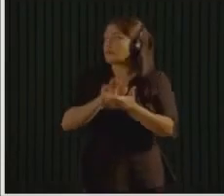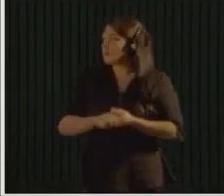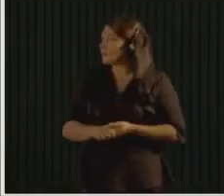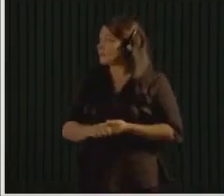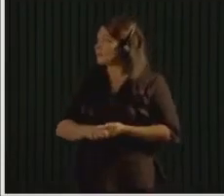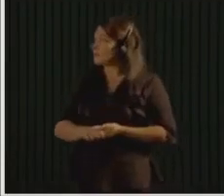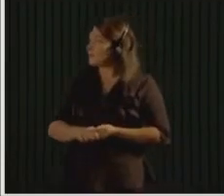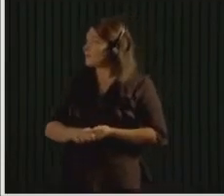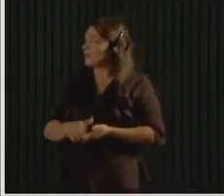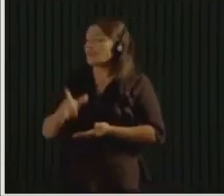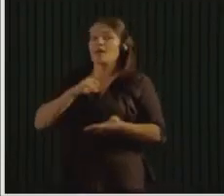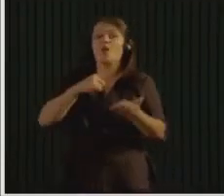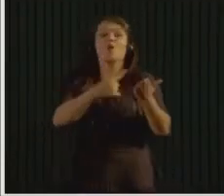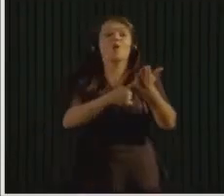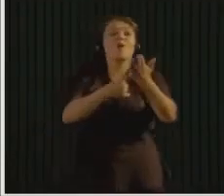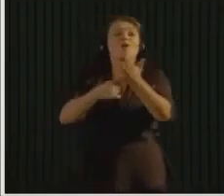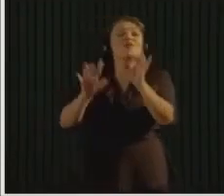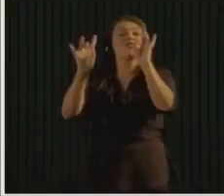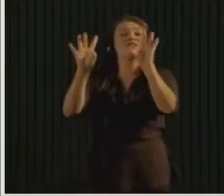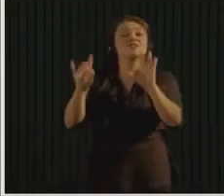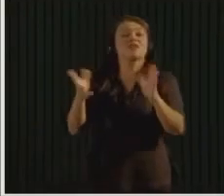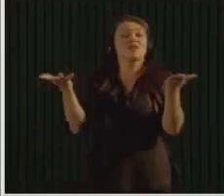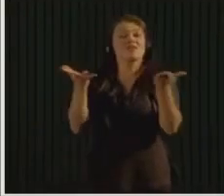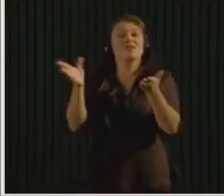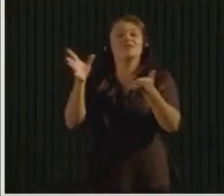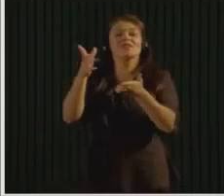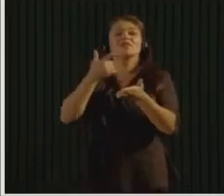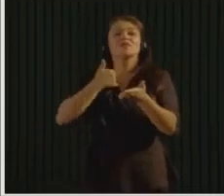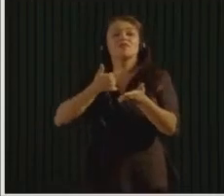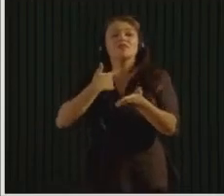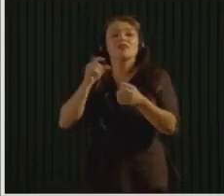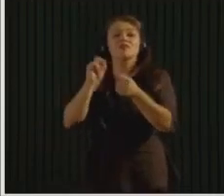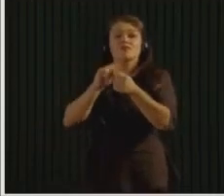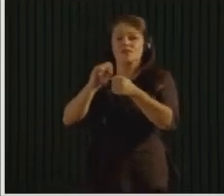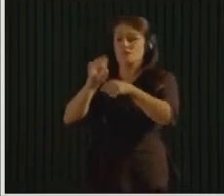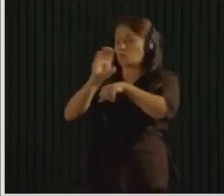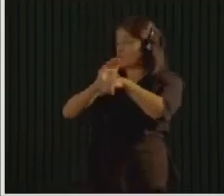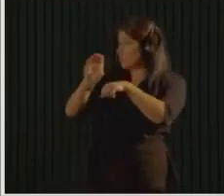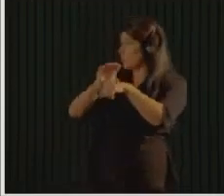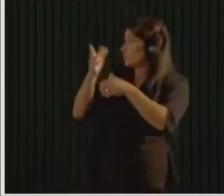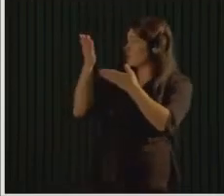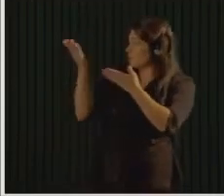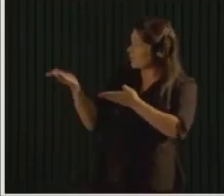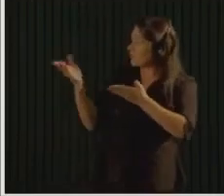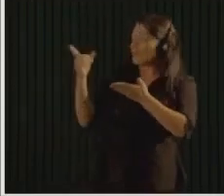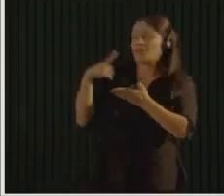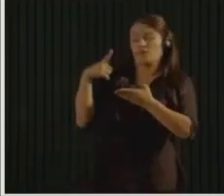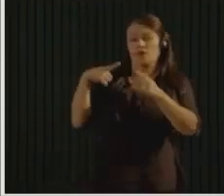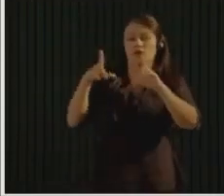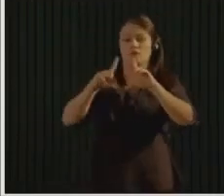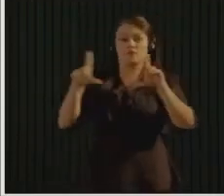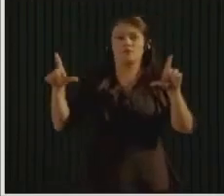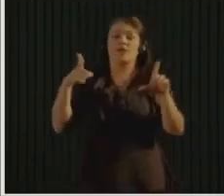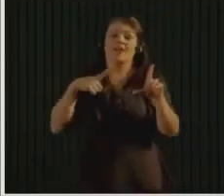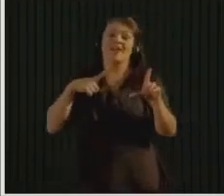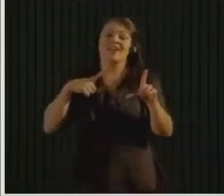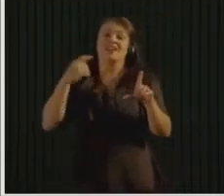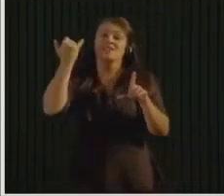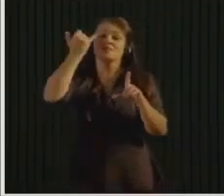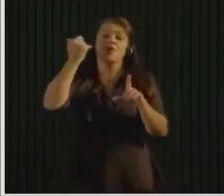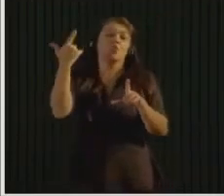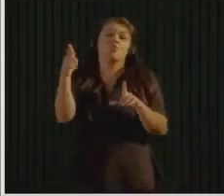for Zero Waste, Introduction to Zero Waste in Spanish. Unfortunately, not in Portuguese this time, but of course, you can learn all about it.